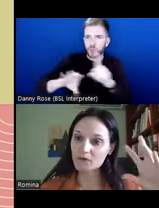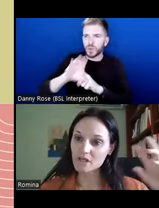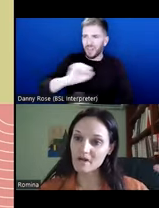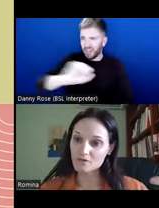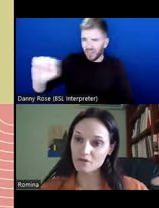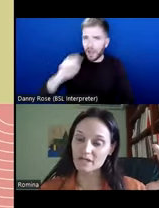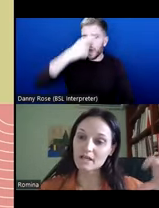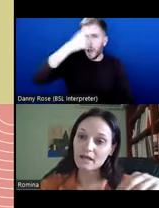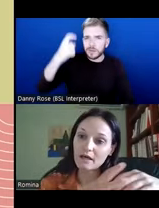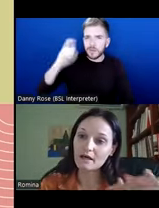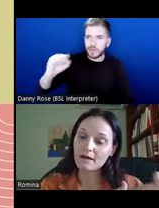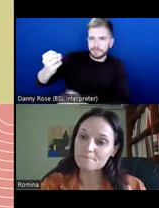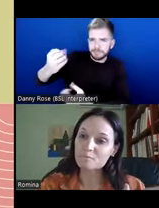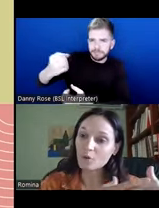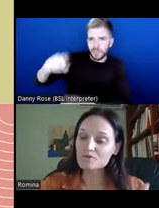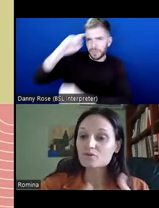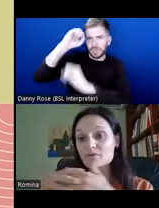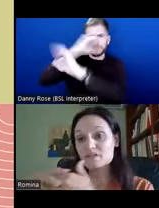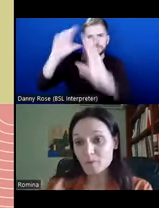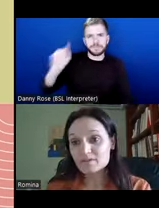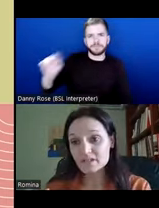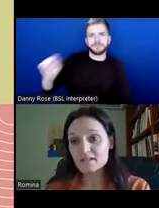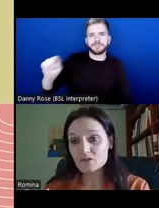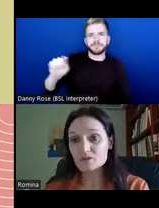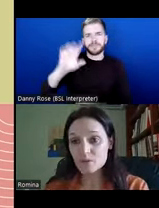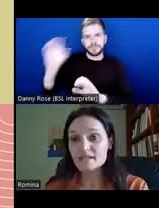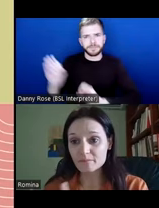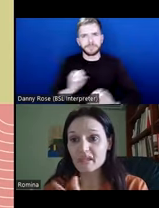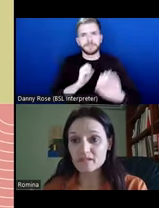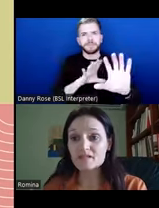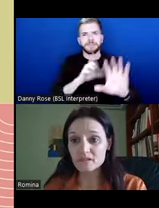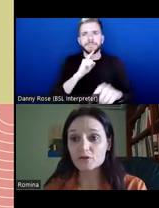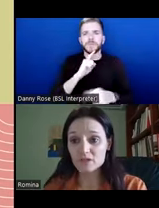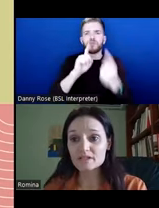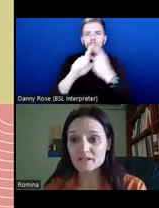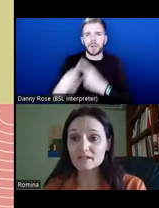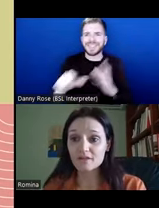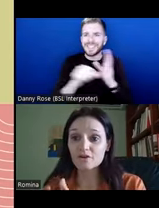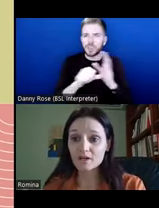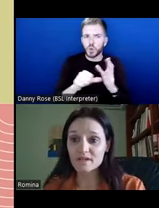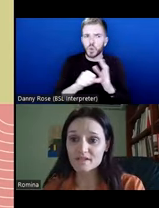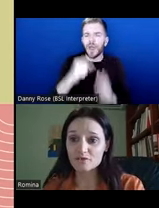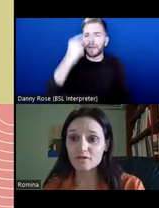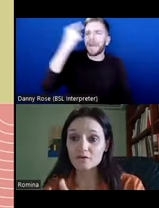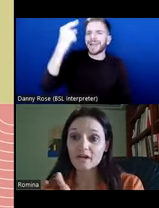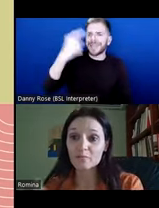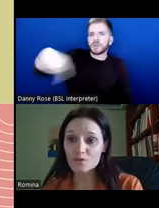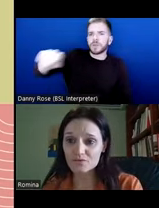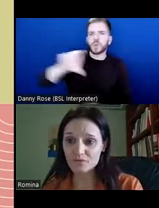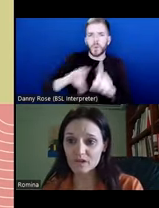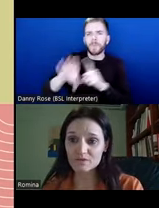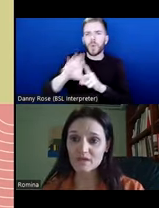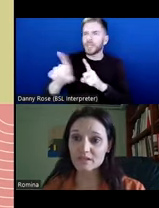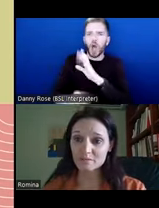through their own imaginary, but also to respond to these issues in ways that make sense to the communities. And they're not West-centric, they're not